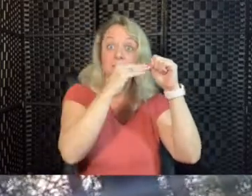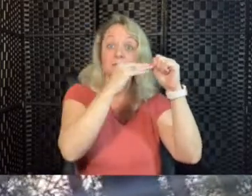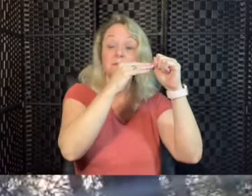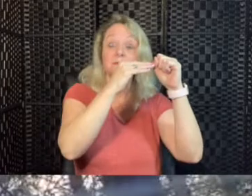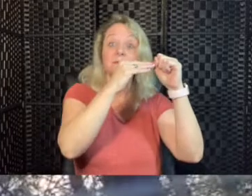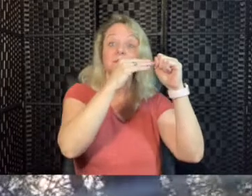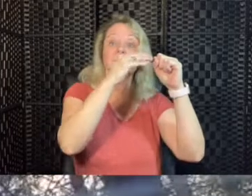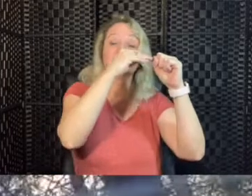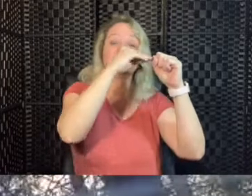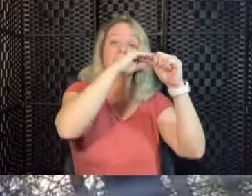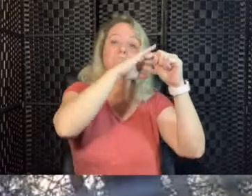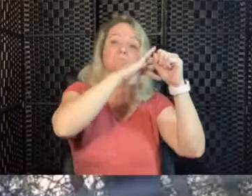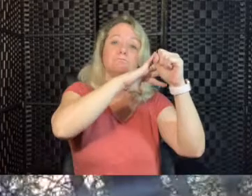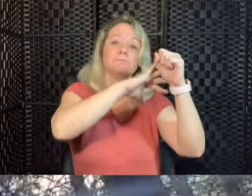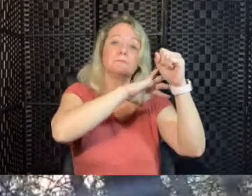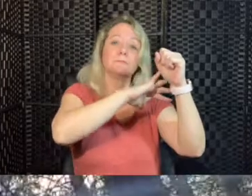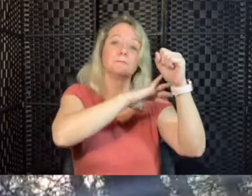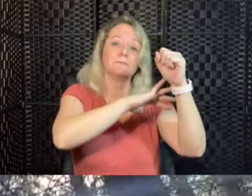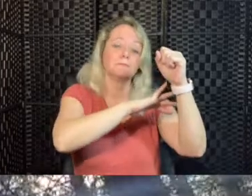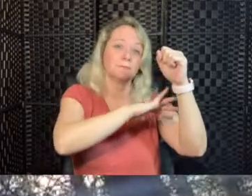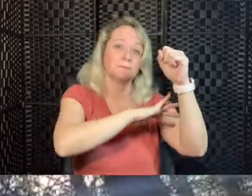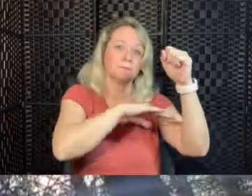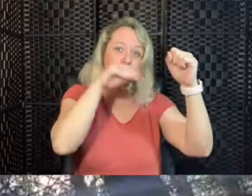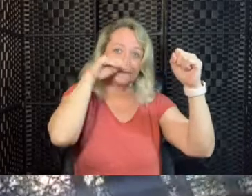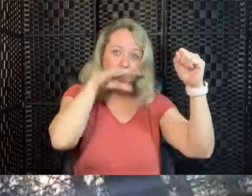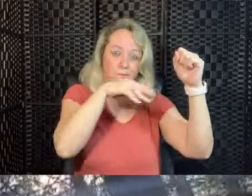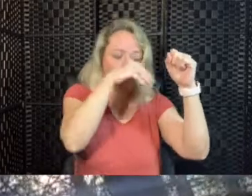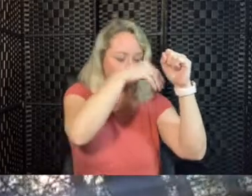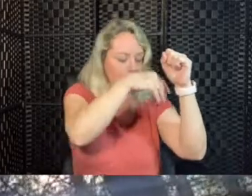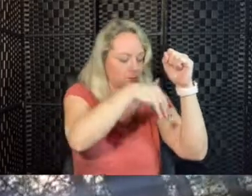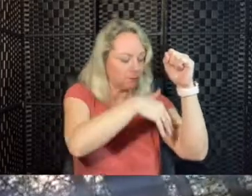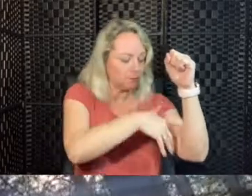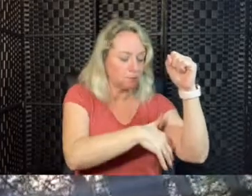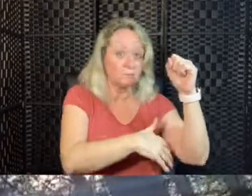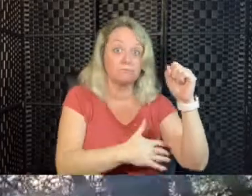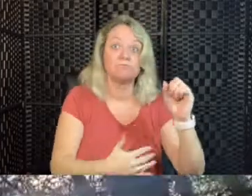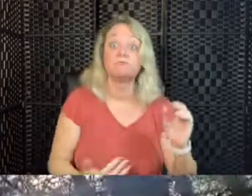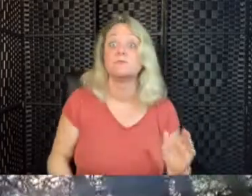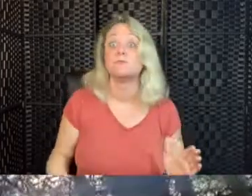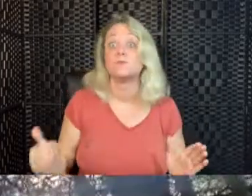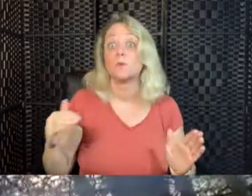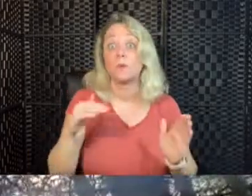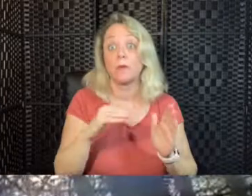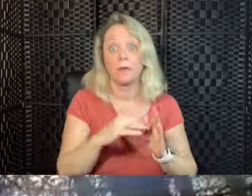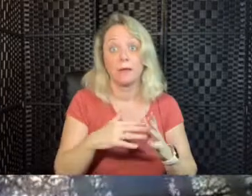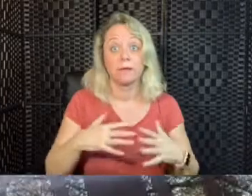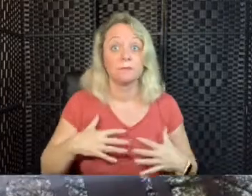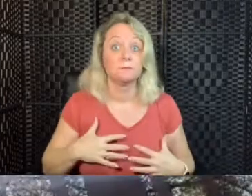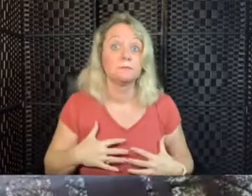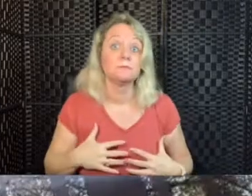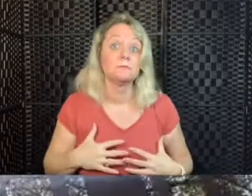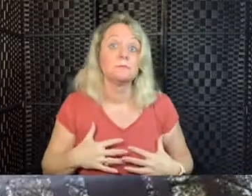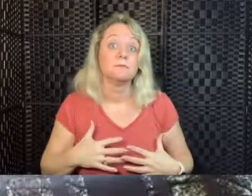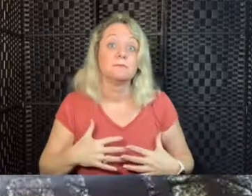base spine. And our breath in 100% attention of the breath to the top of the head.